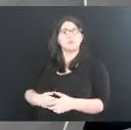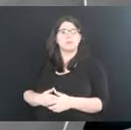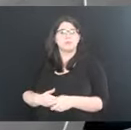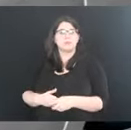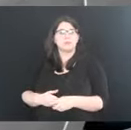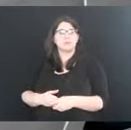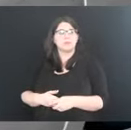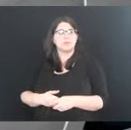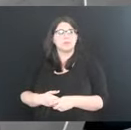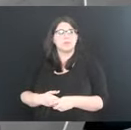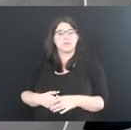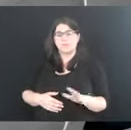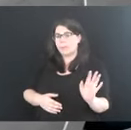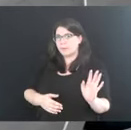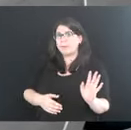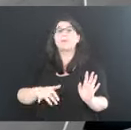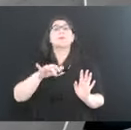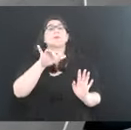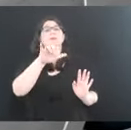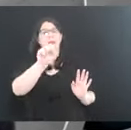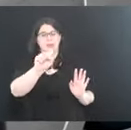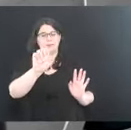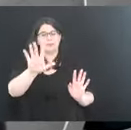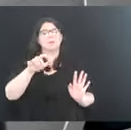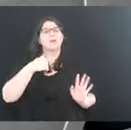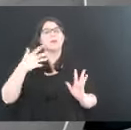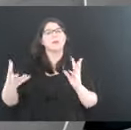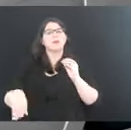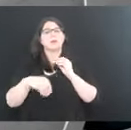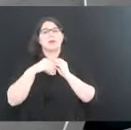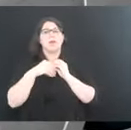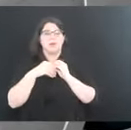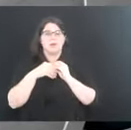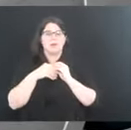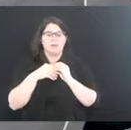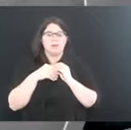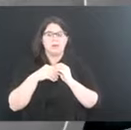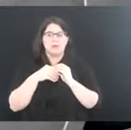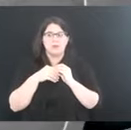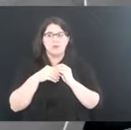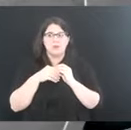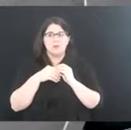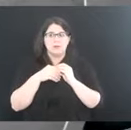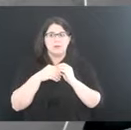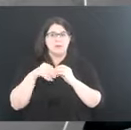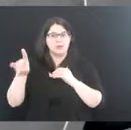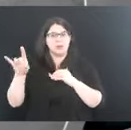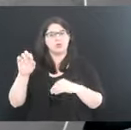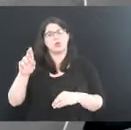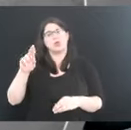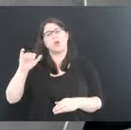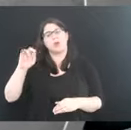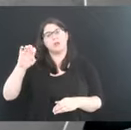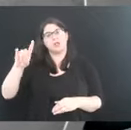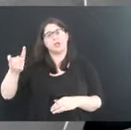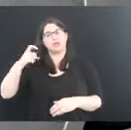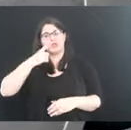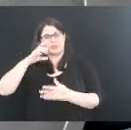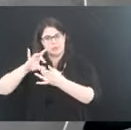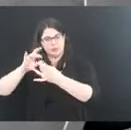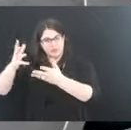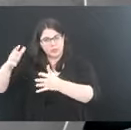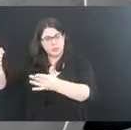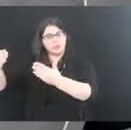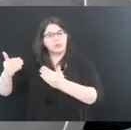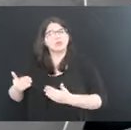I might just say that in addition to what Dr. Amjad said, Mark, we know that